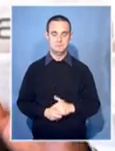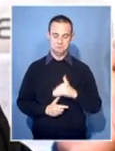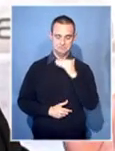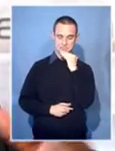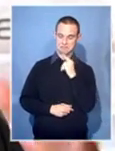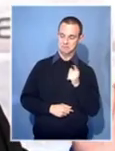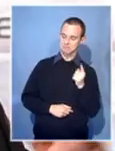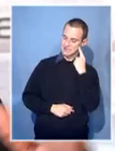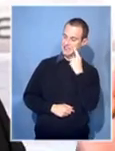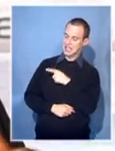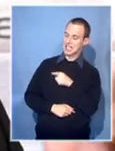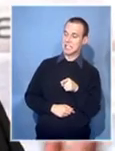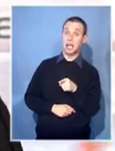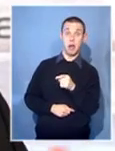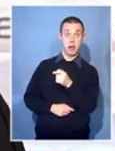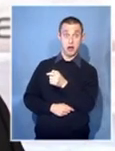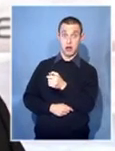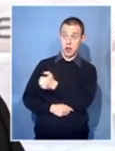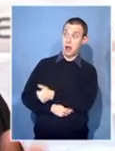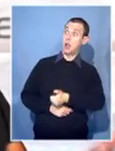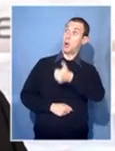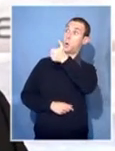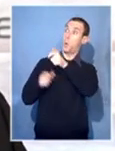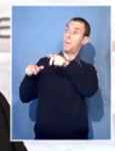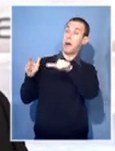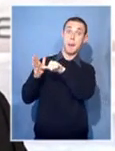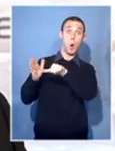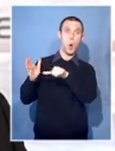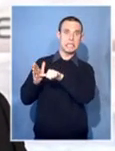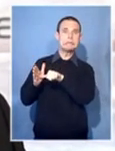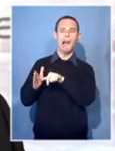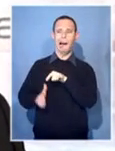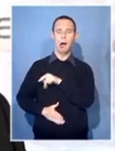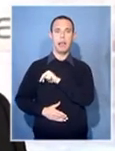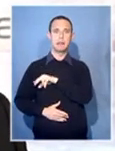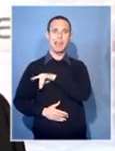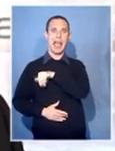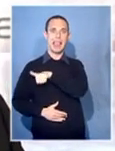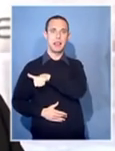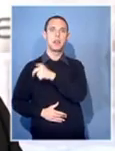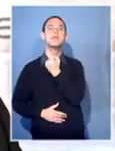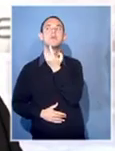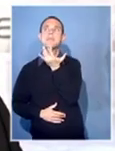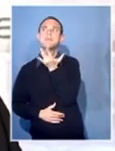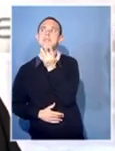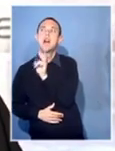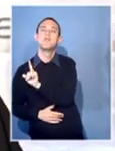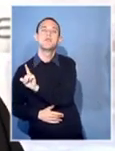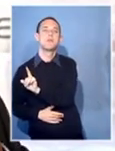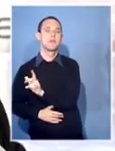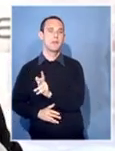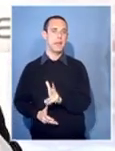some other high-ranking people. But it's only a few cases compared to the